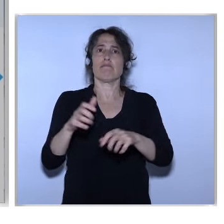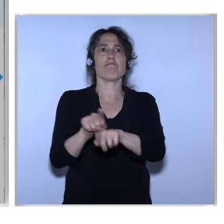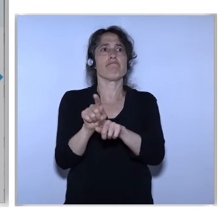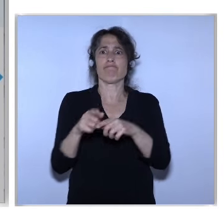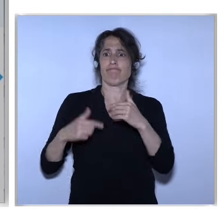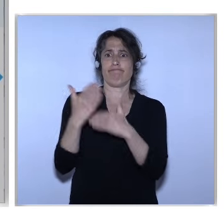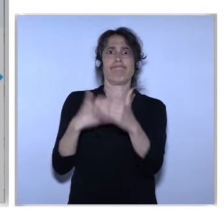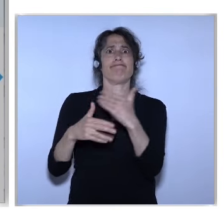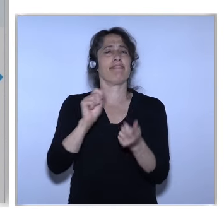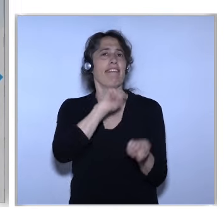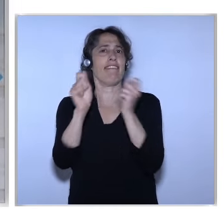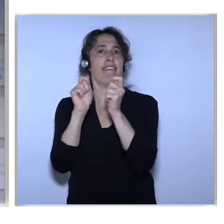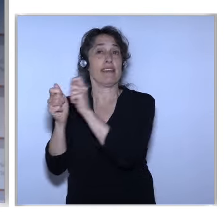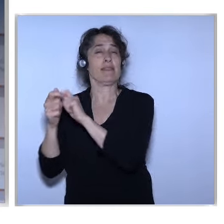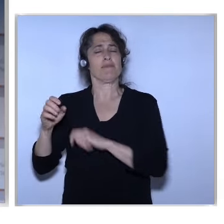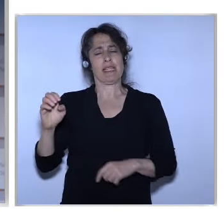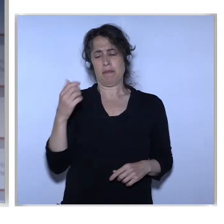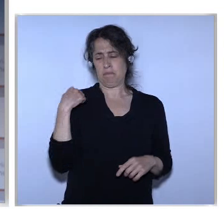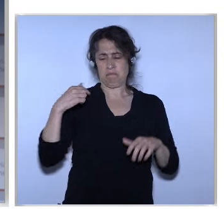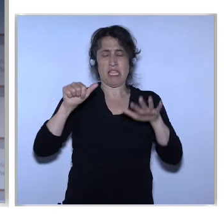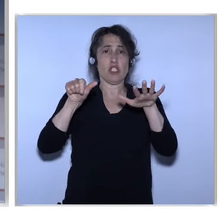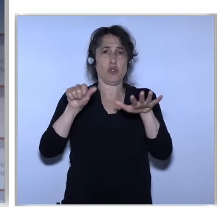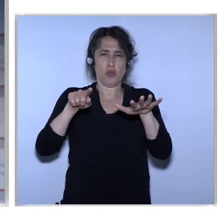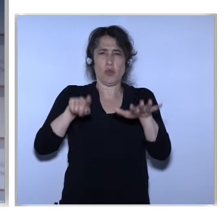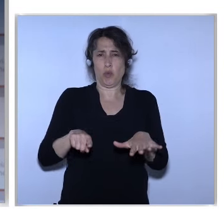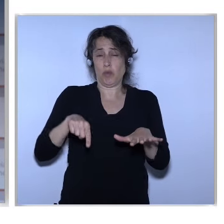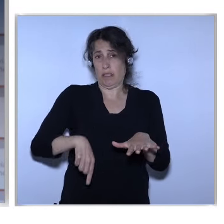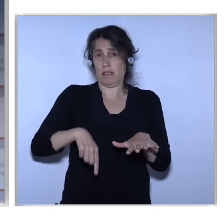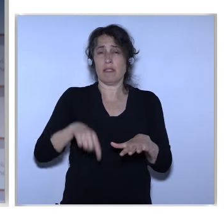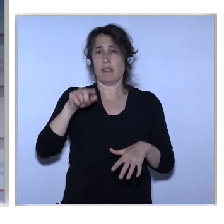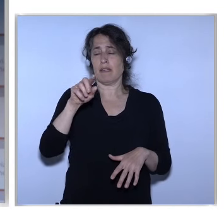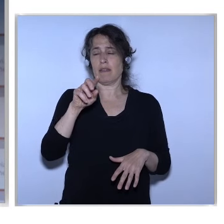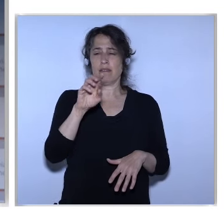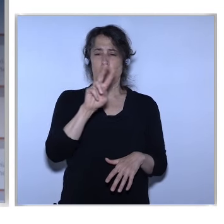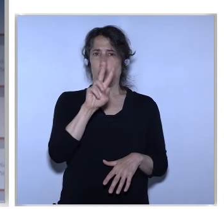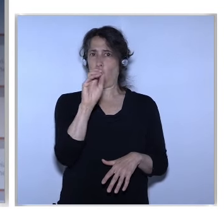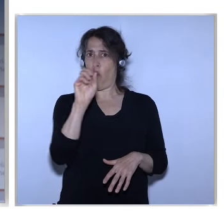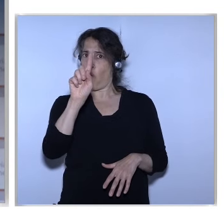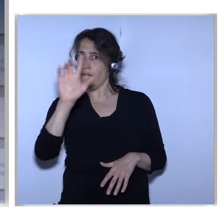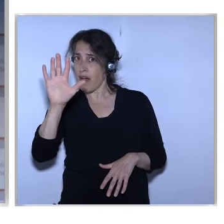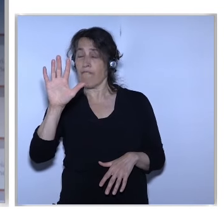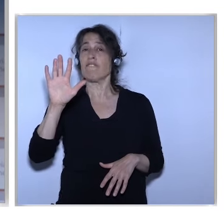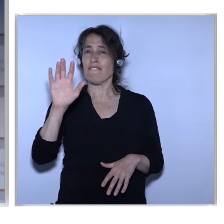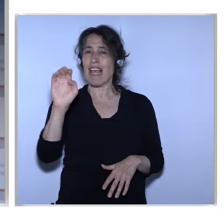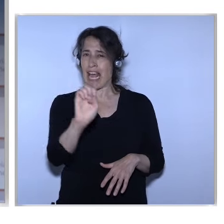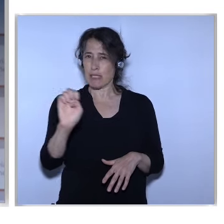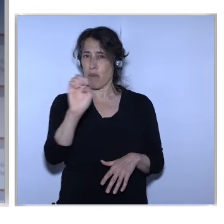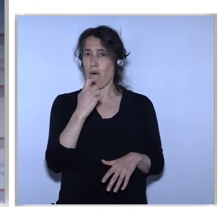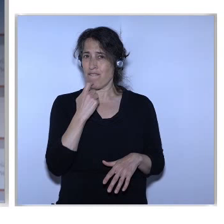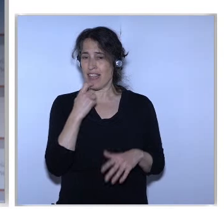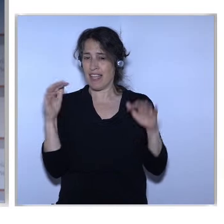There in Espo The beginning Of June And it's Really using Digitalization A lot Of